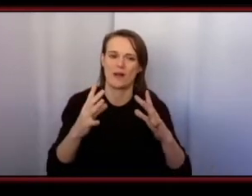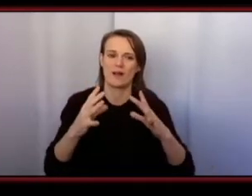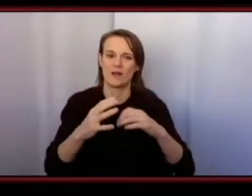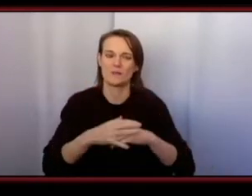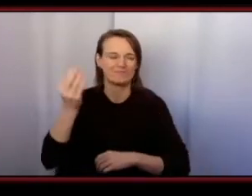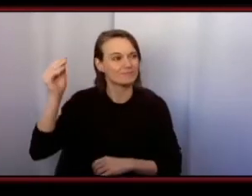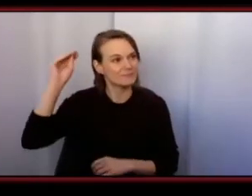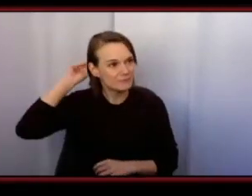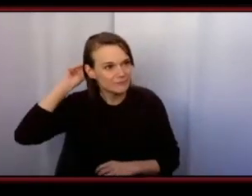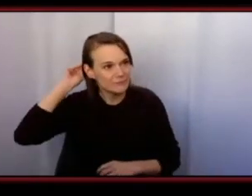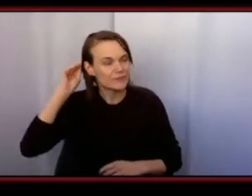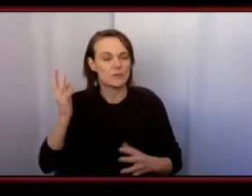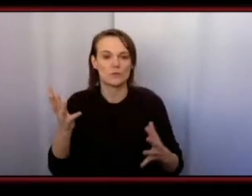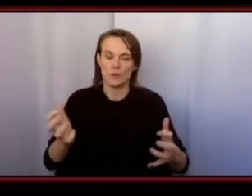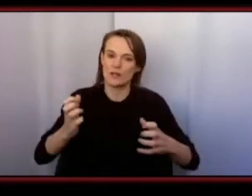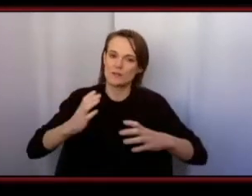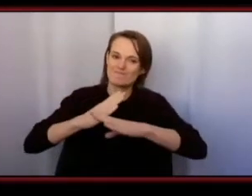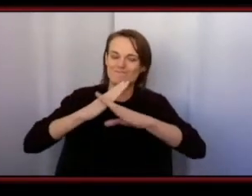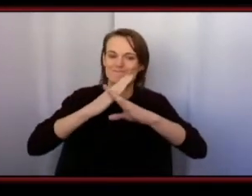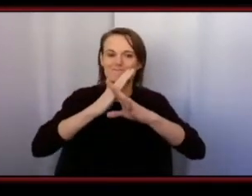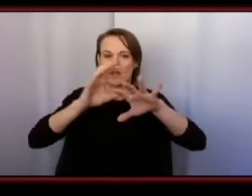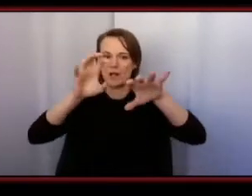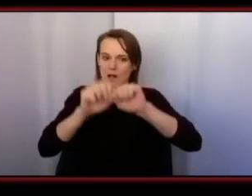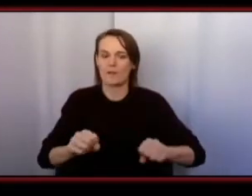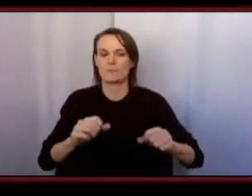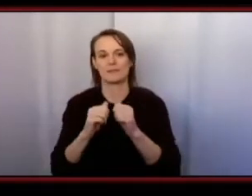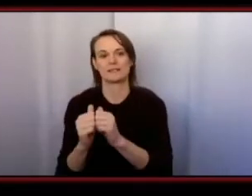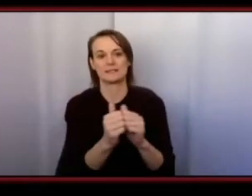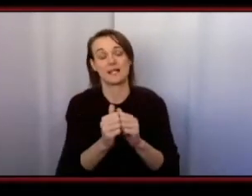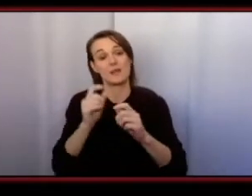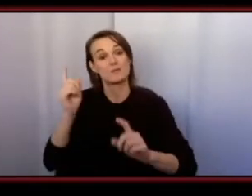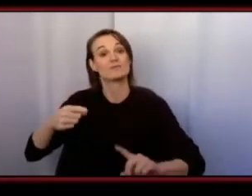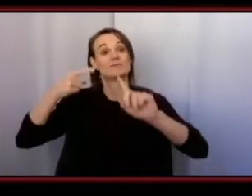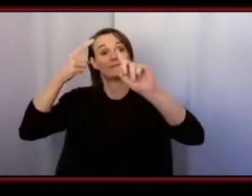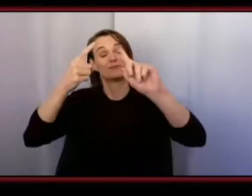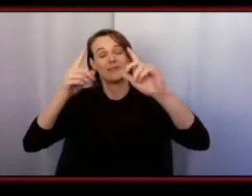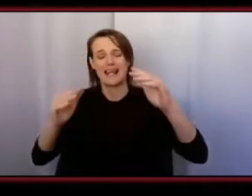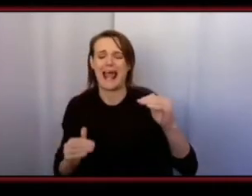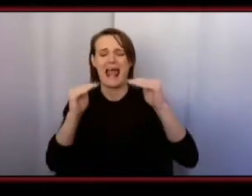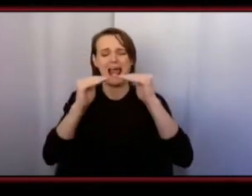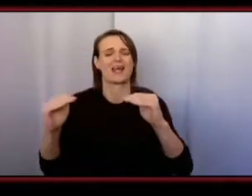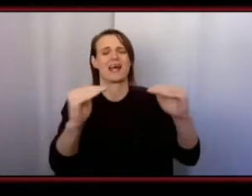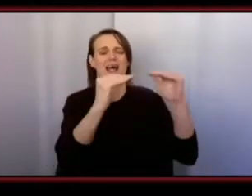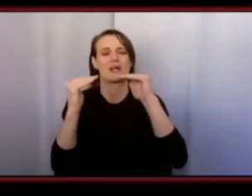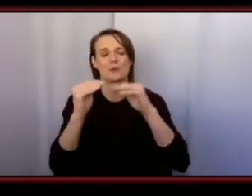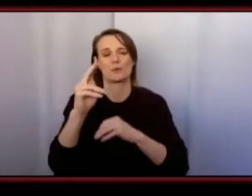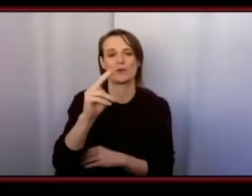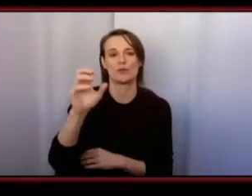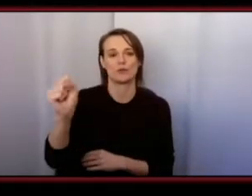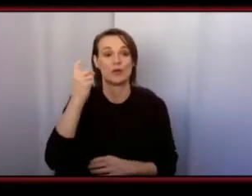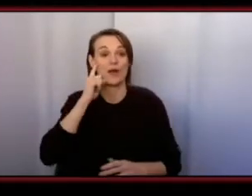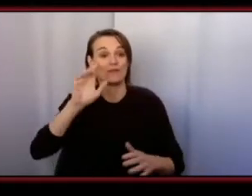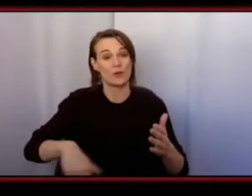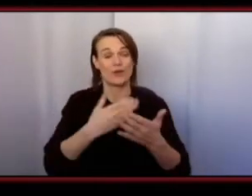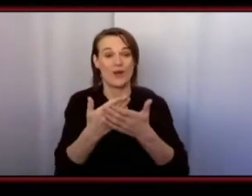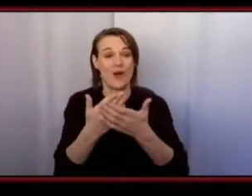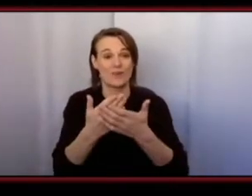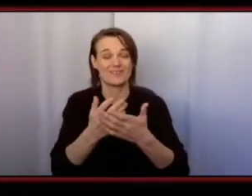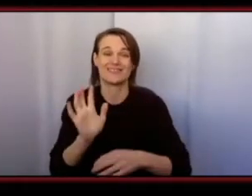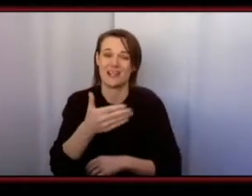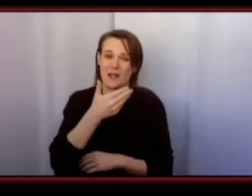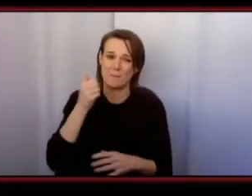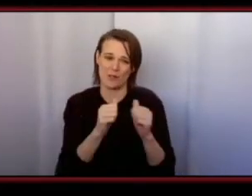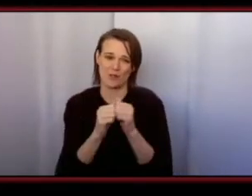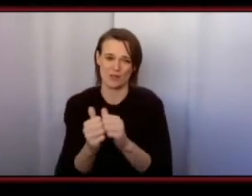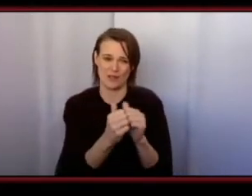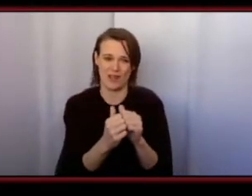together to disrupt barriers and striving for more equitable Nova Scotia and please let's never forget that we are better together than we